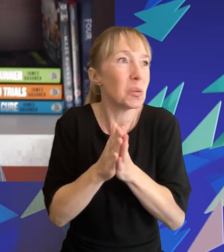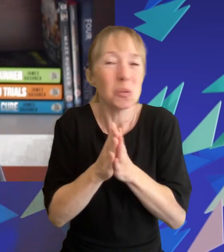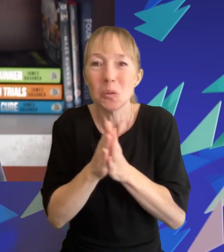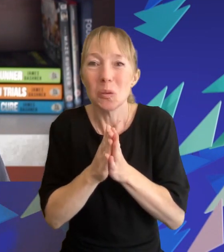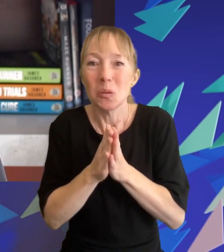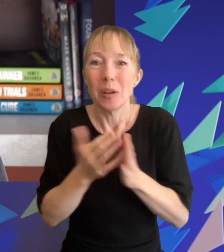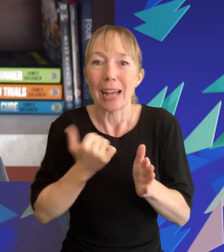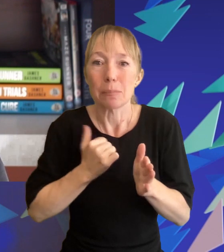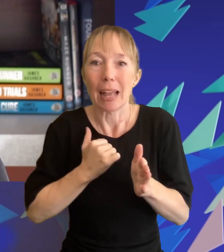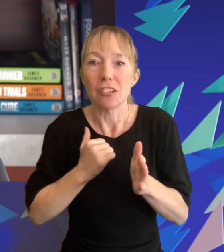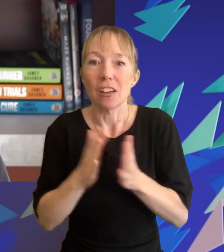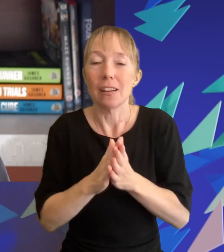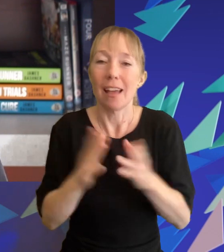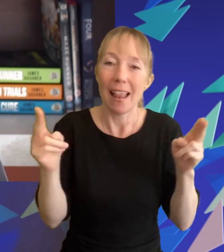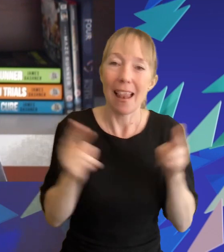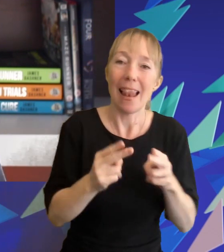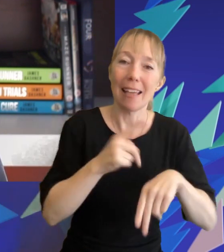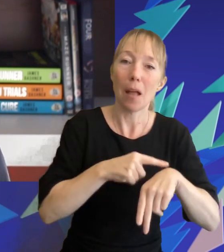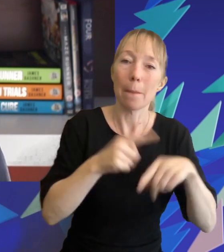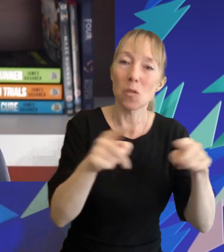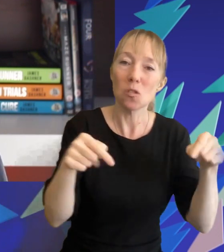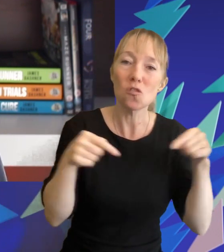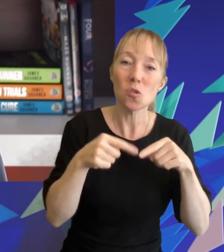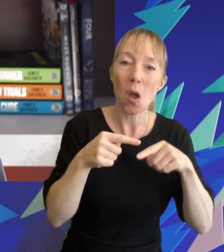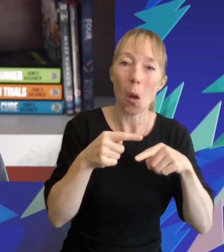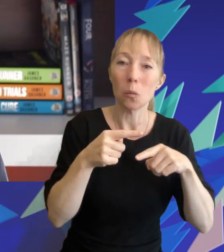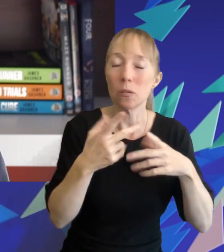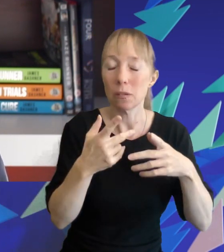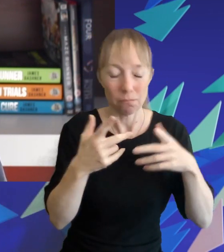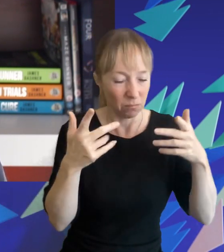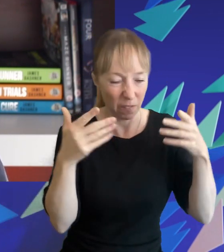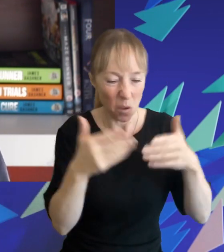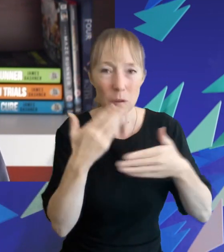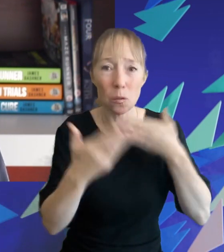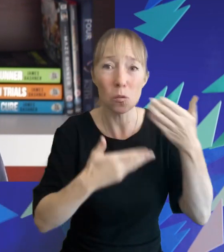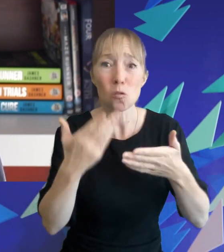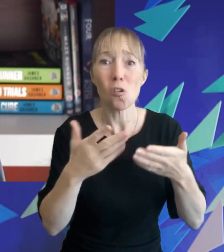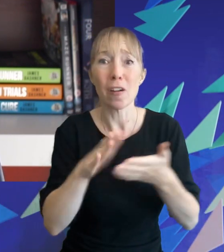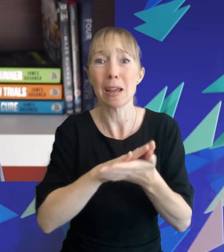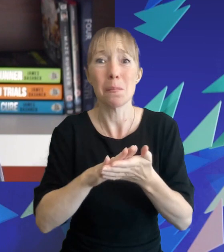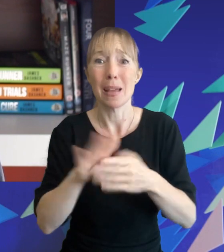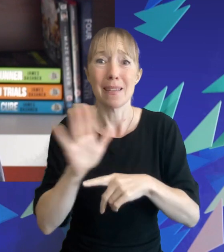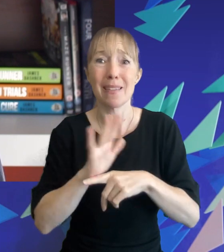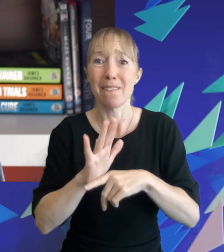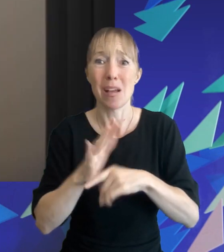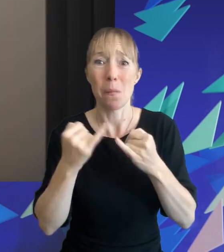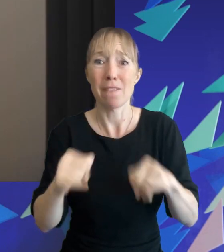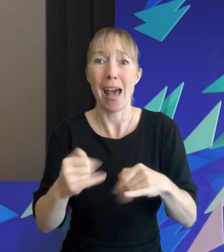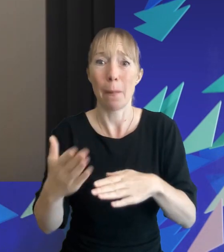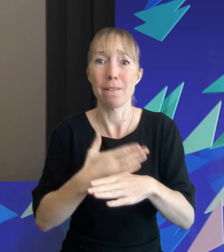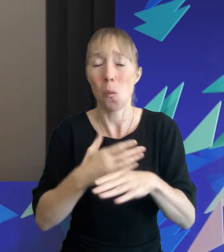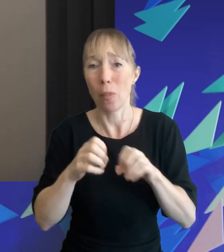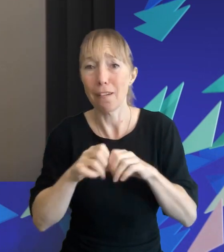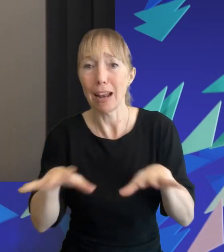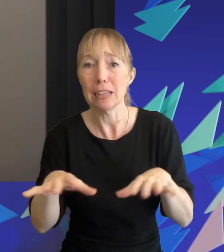less time for studios to focus on story often technically dooming these films to failure before they've even started however